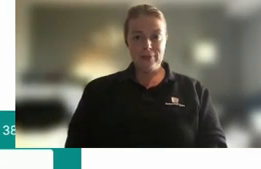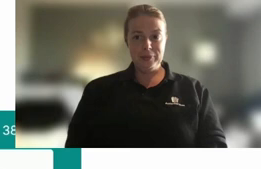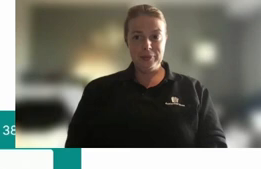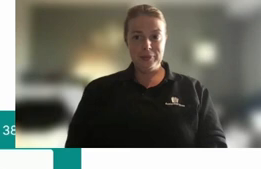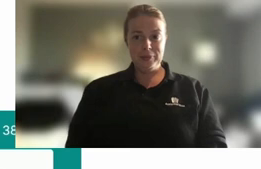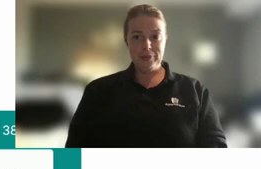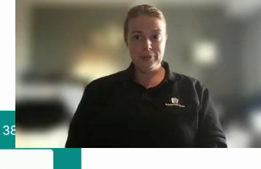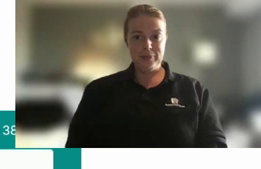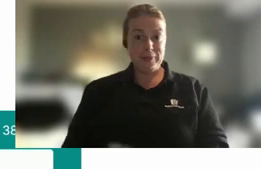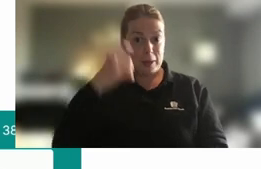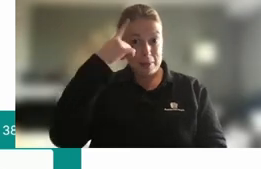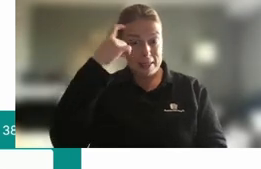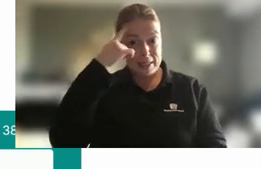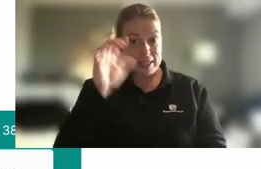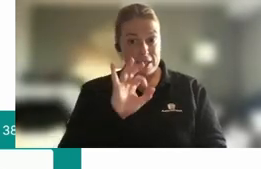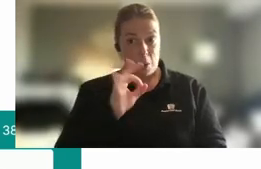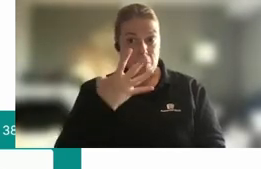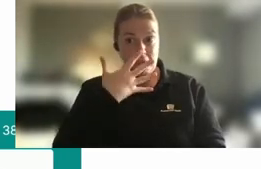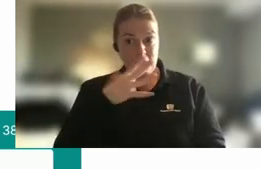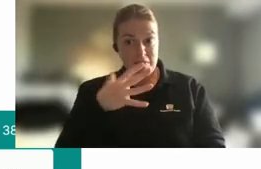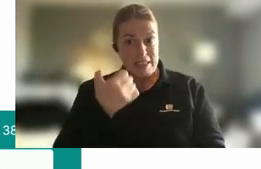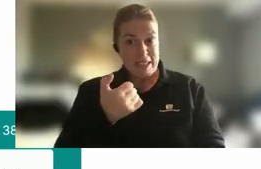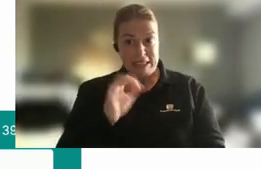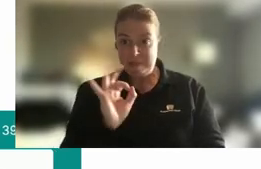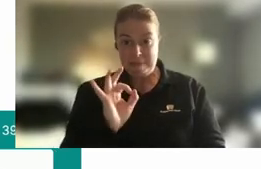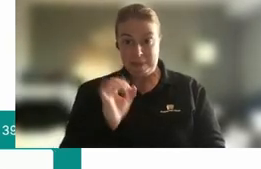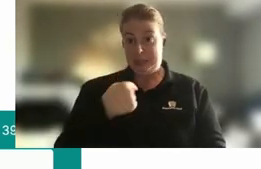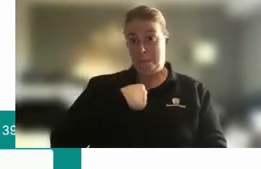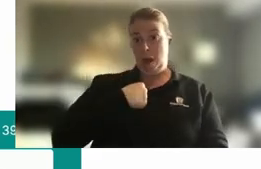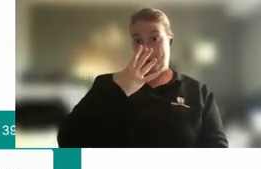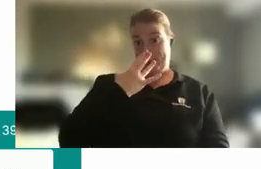I'm guessing it's not going to be 56, which is how old I am.